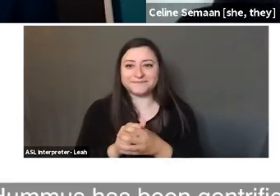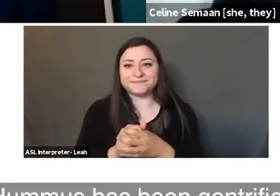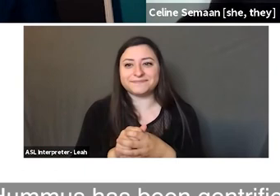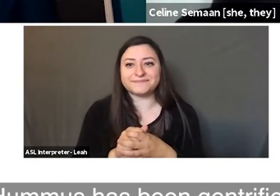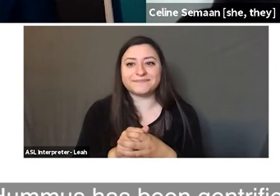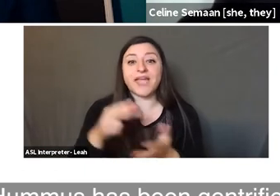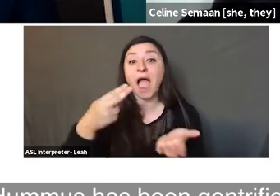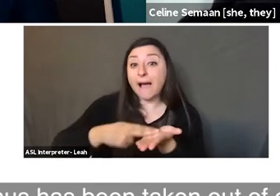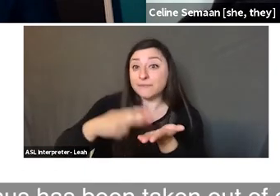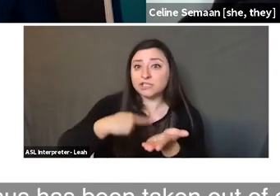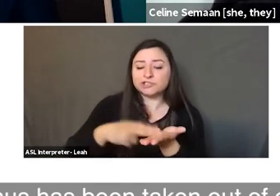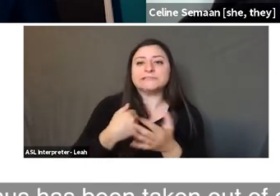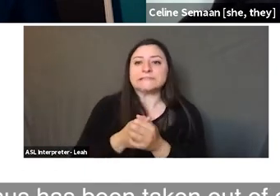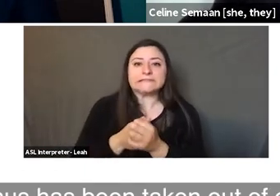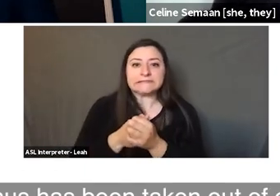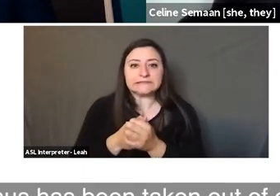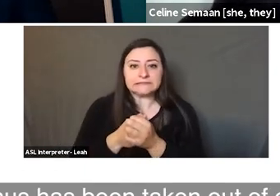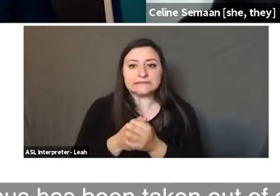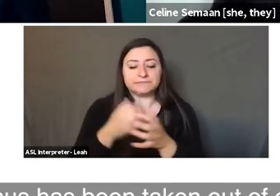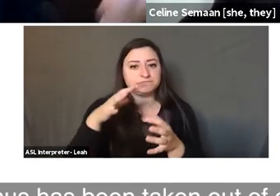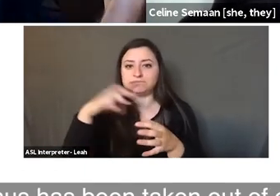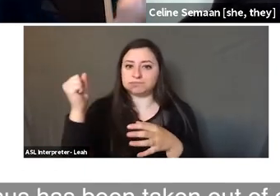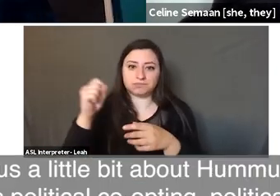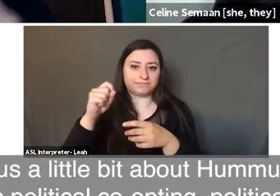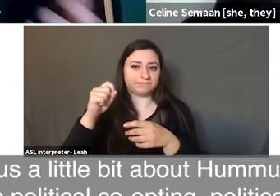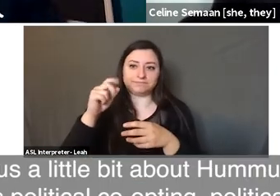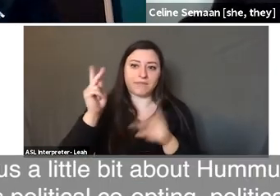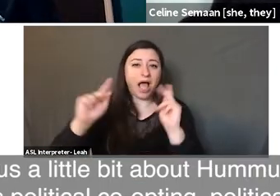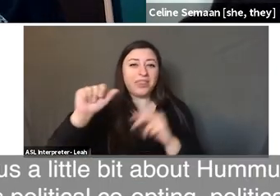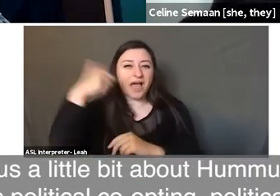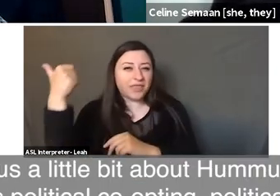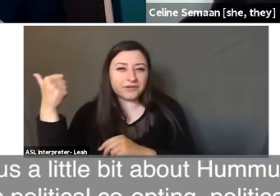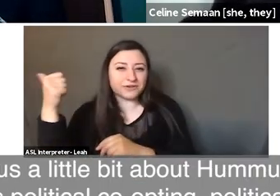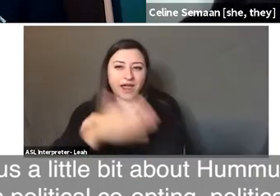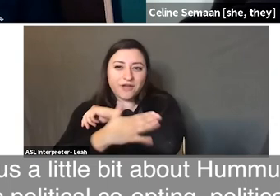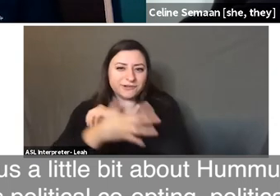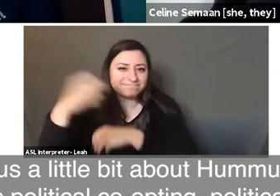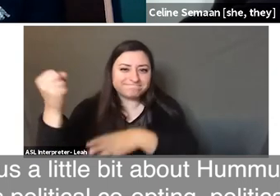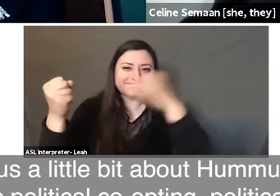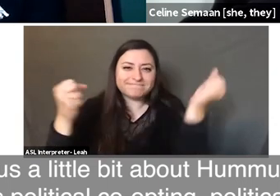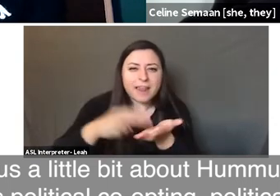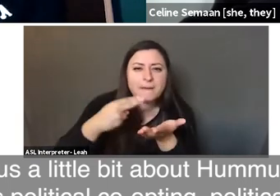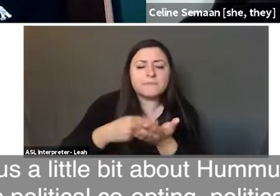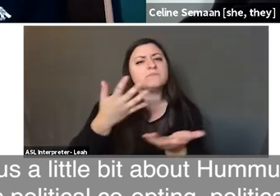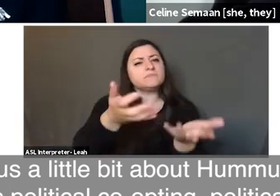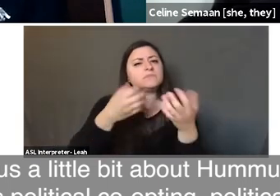Hummus has been gentrified. Hummus has been taken out of context. Tell us a little bit about hummus and its political